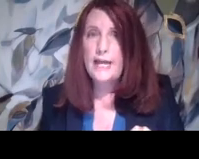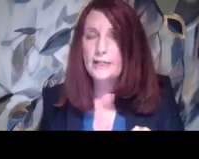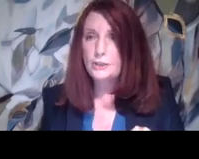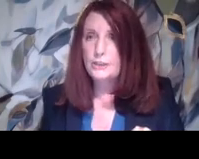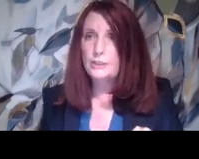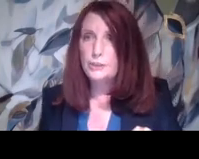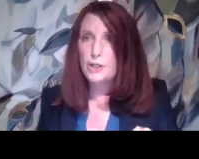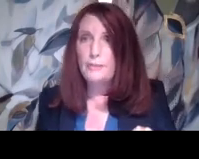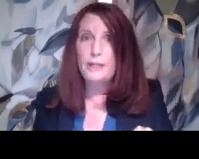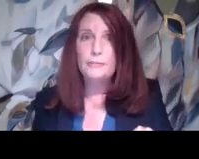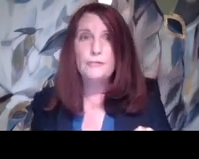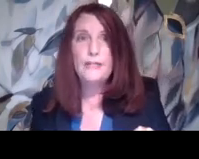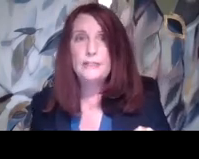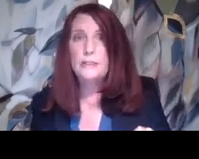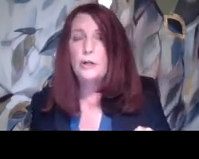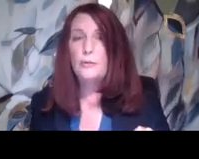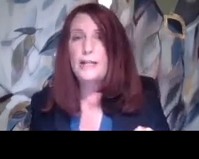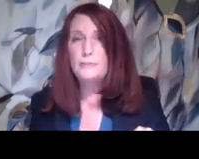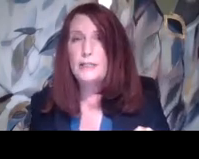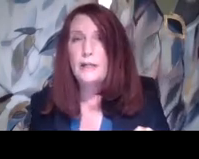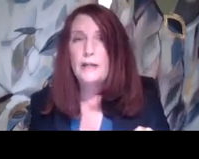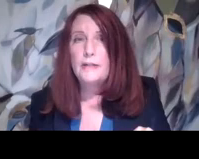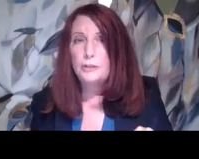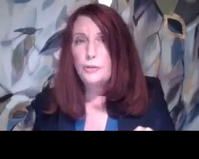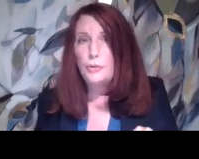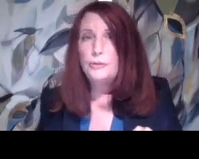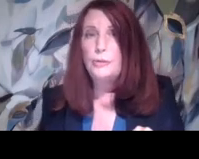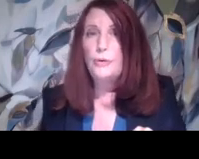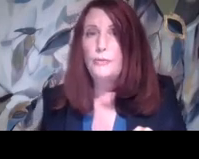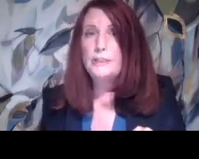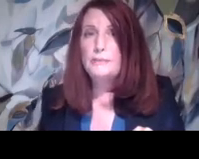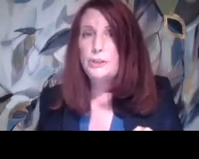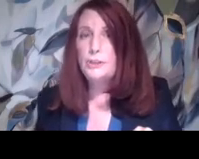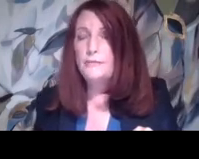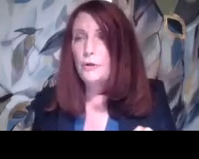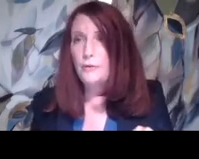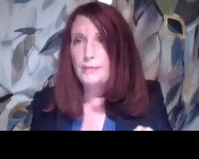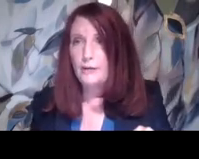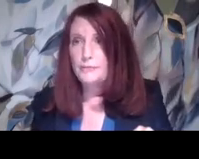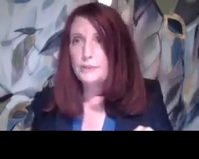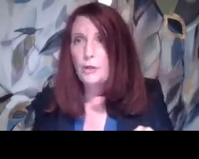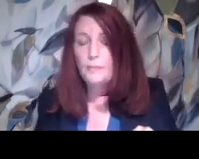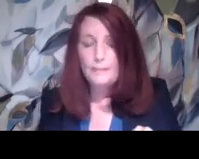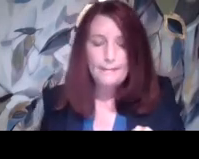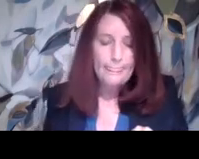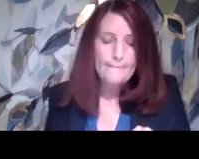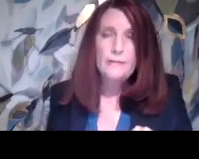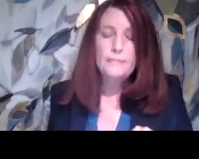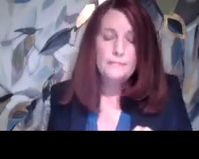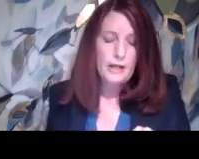to take action to stop and prevent harassment that the school knew or reasonably should have known about. So,